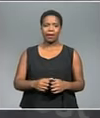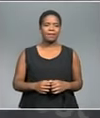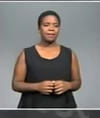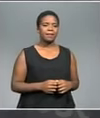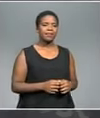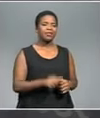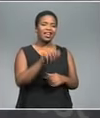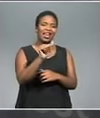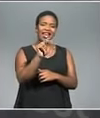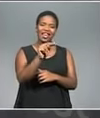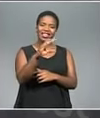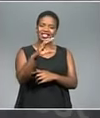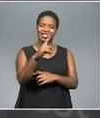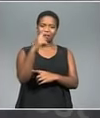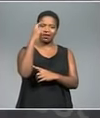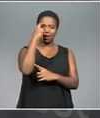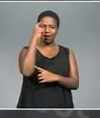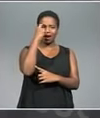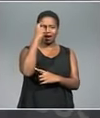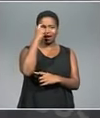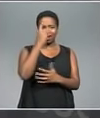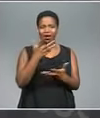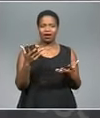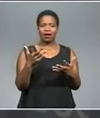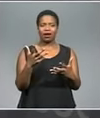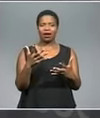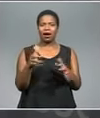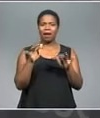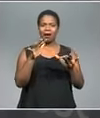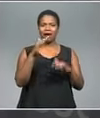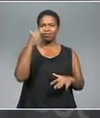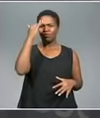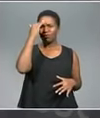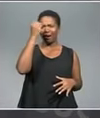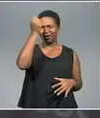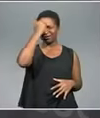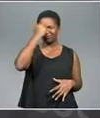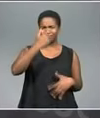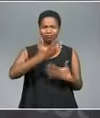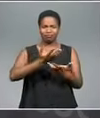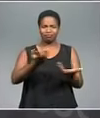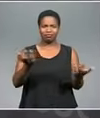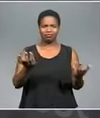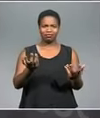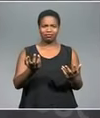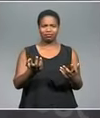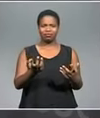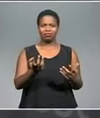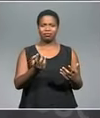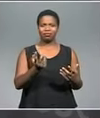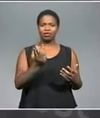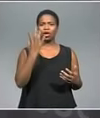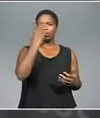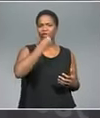that they are dealing with an unsophisticated electorate. And therefore, you know, you bring a pretty